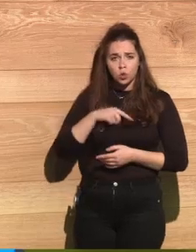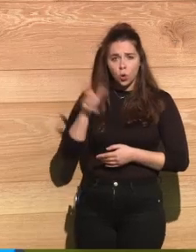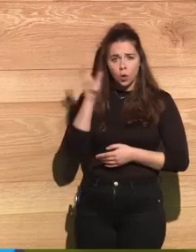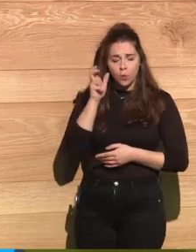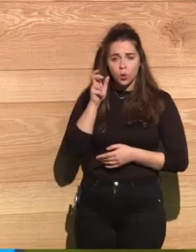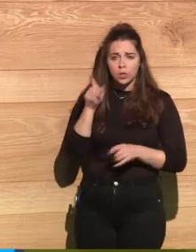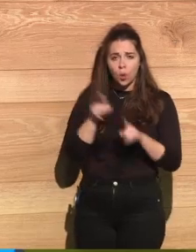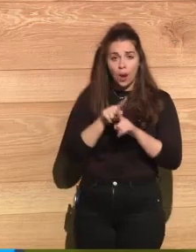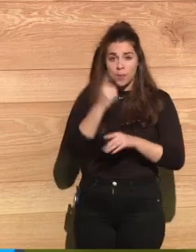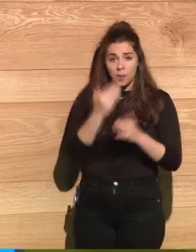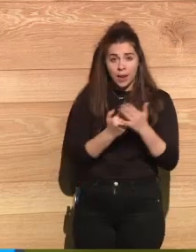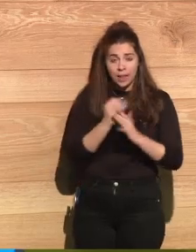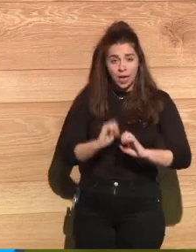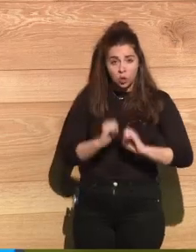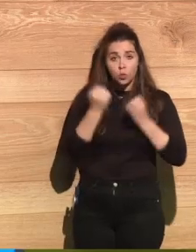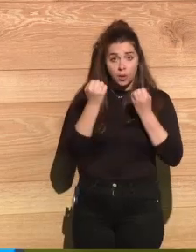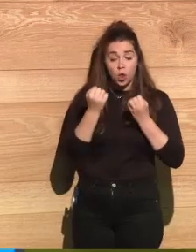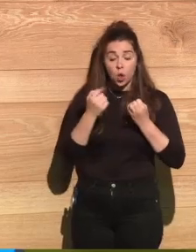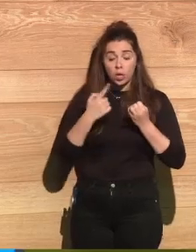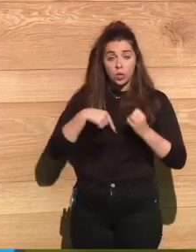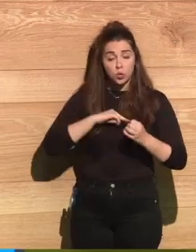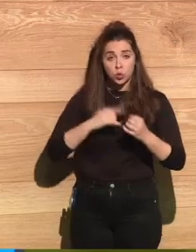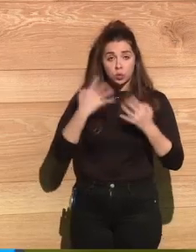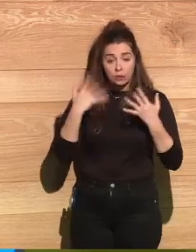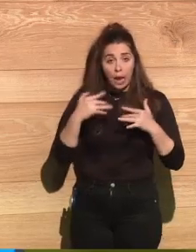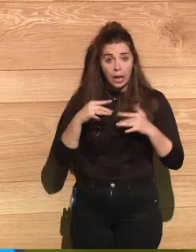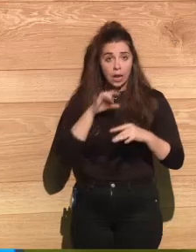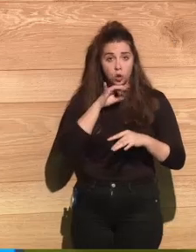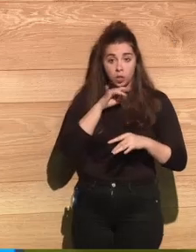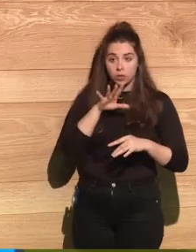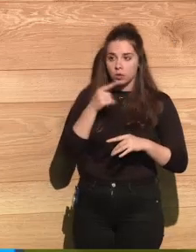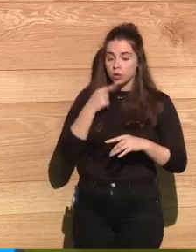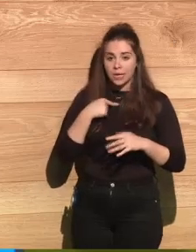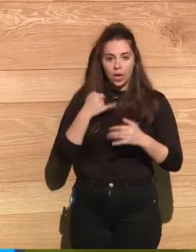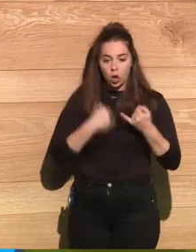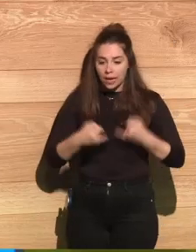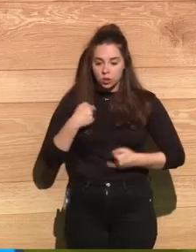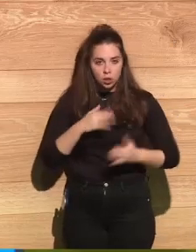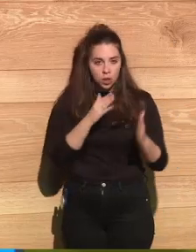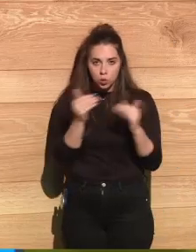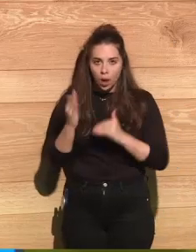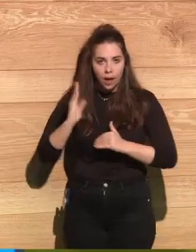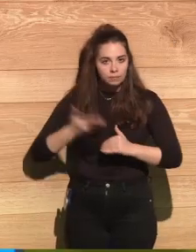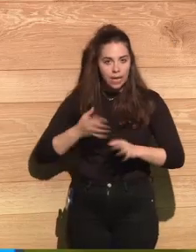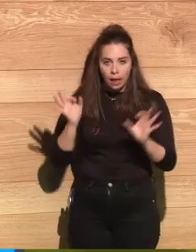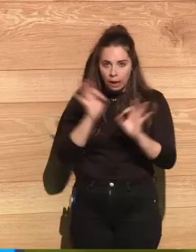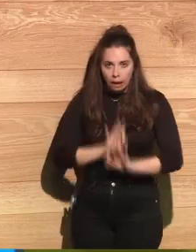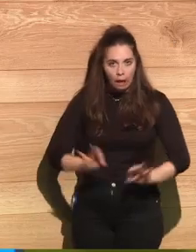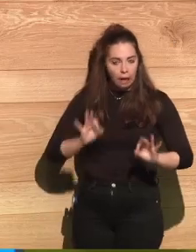they said, well, they are not injured. They have no cuts and bruises. People can see.